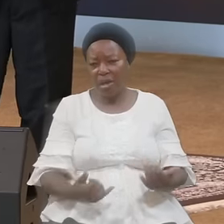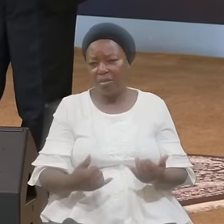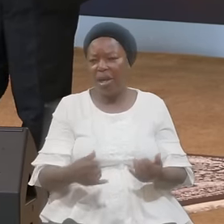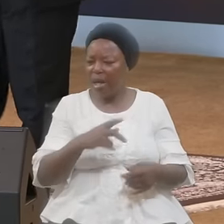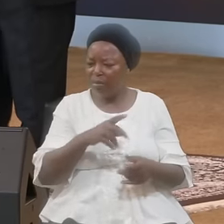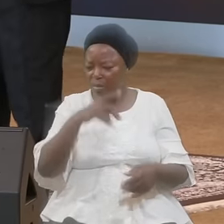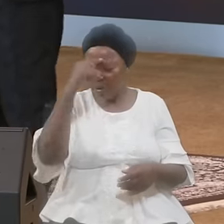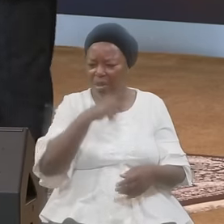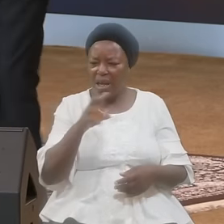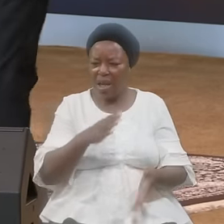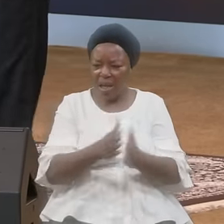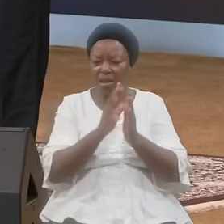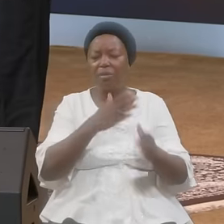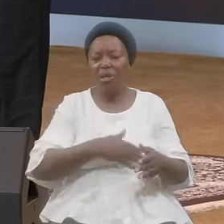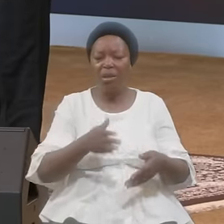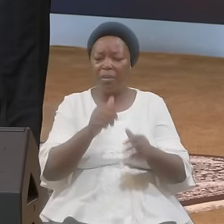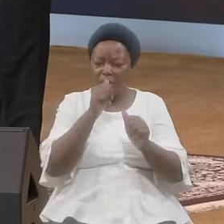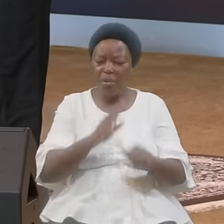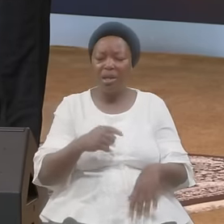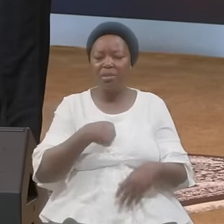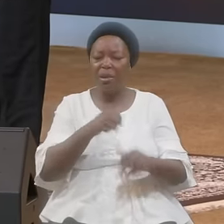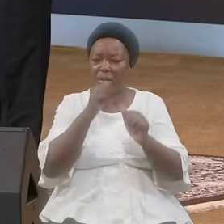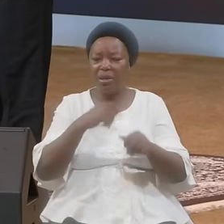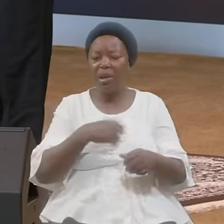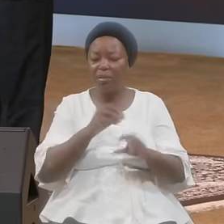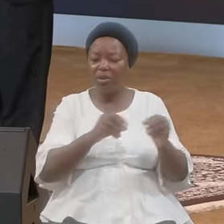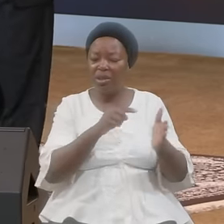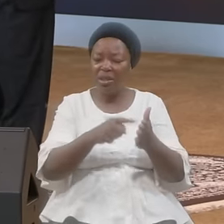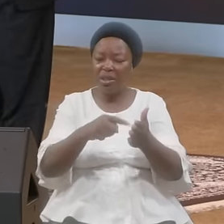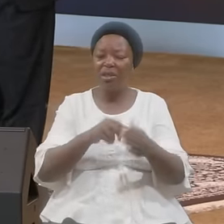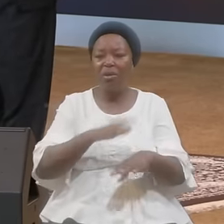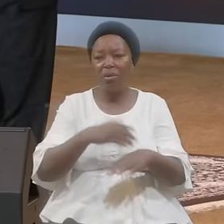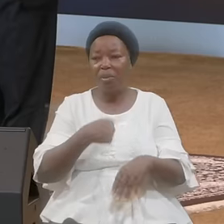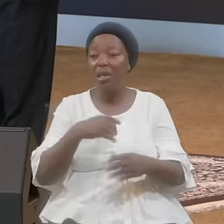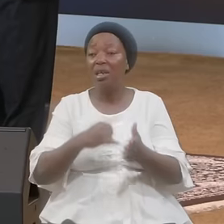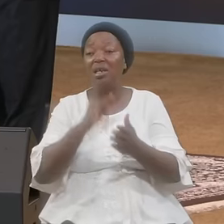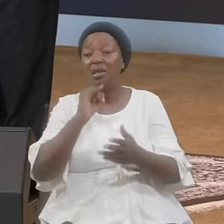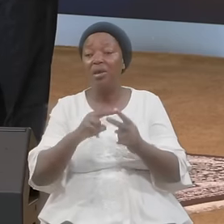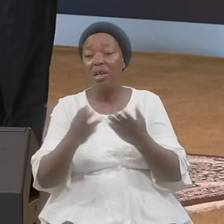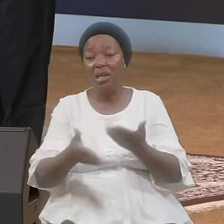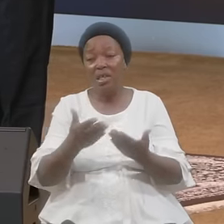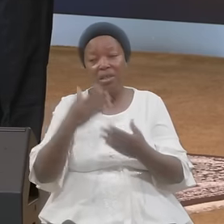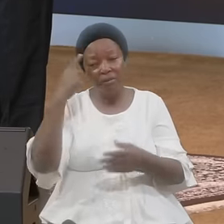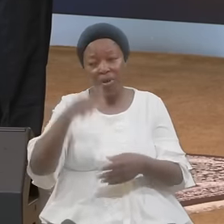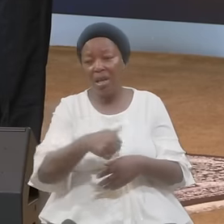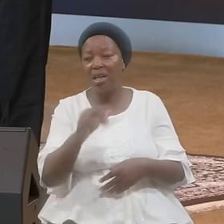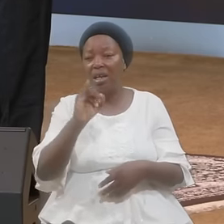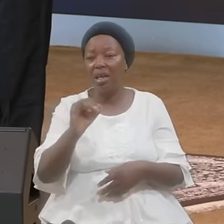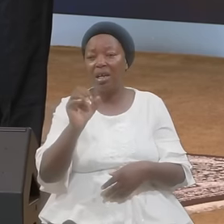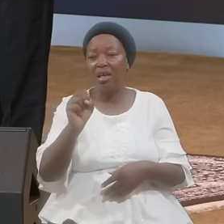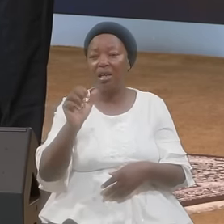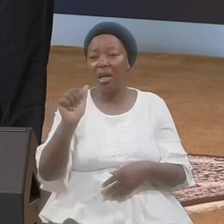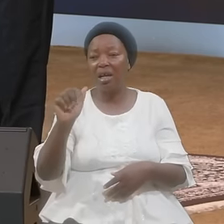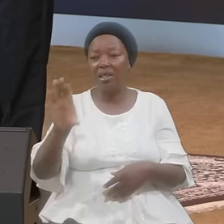Days On Me You Know It Is Easy For Any Isaac If Your Position Is Very Well